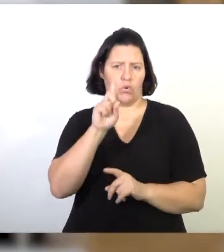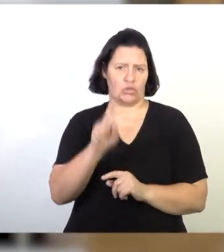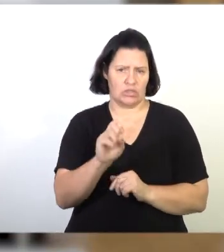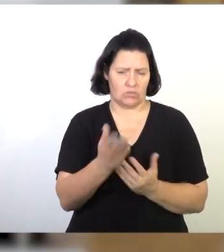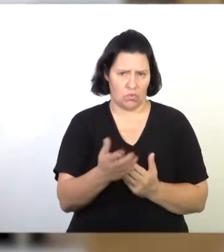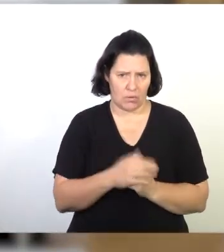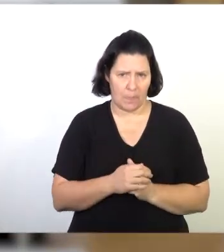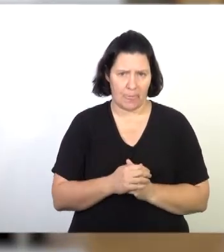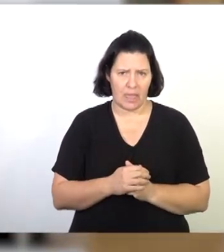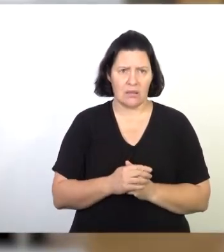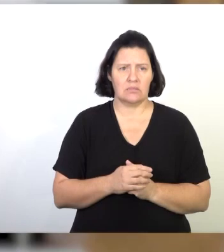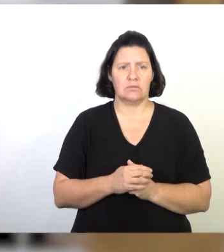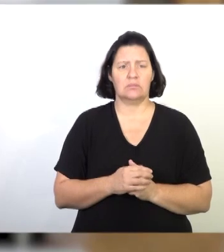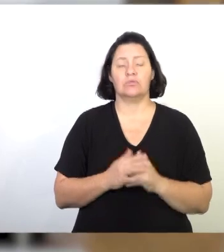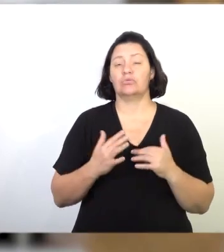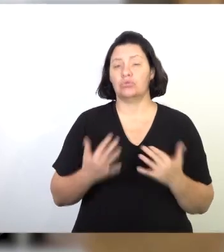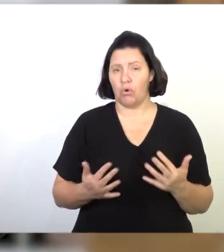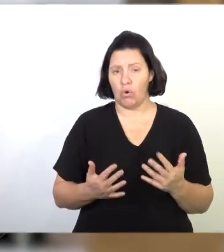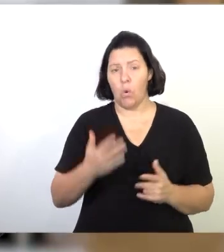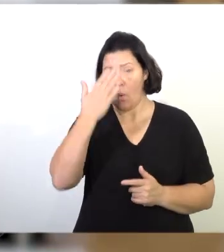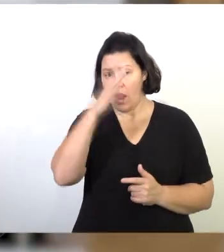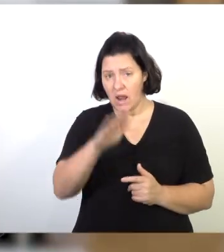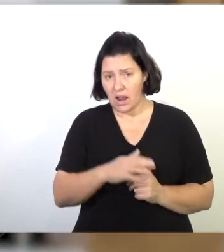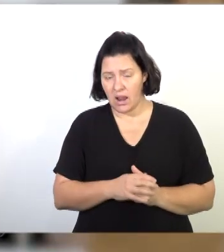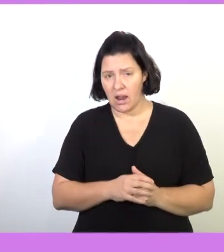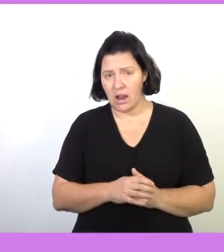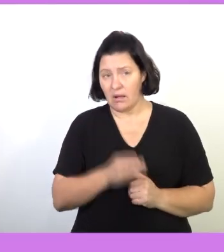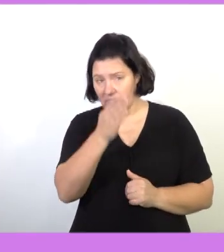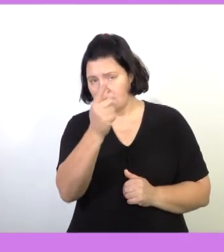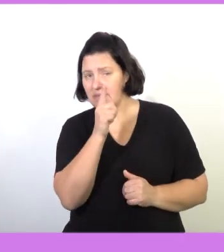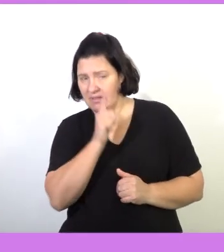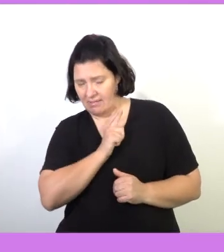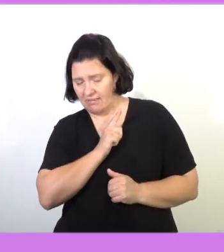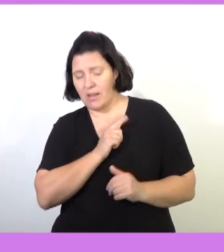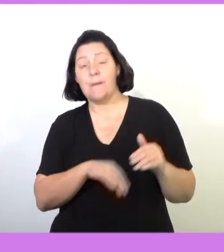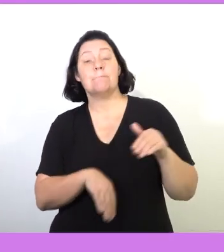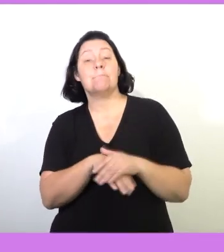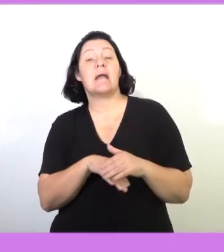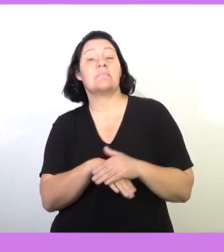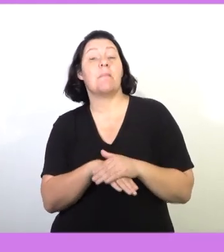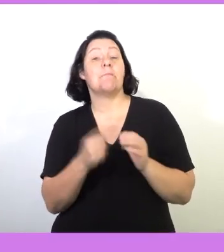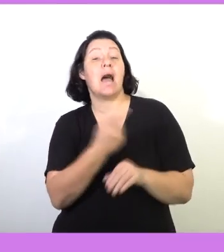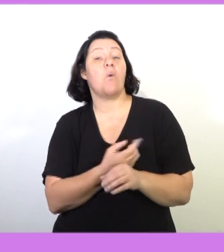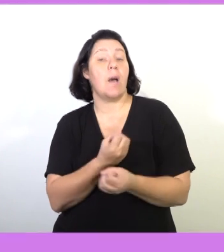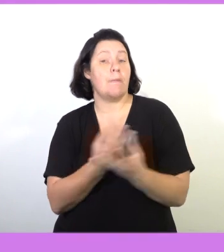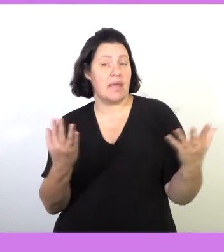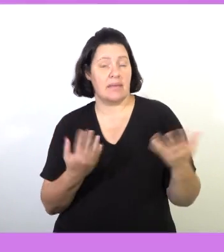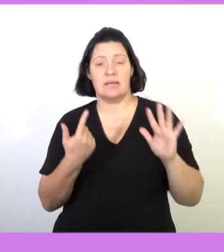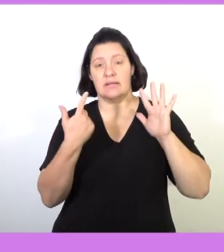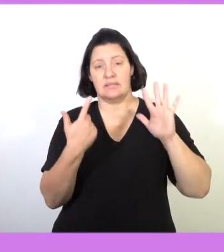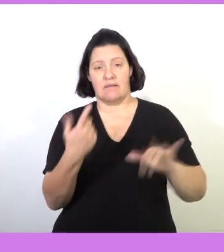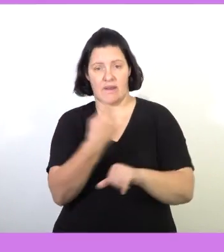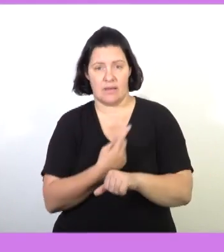questions, especially with our subjects. So we know it is given the maximum hours will be